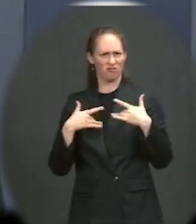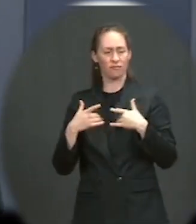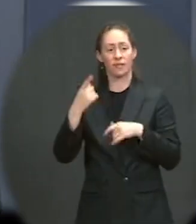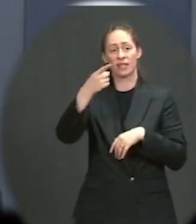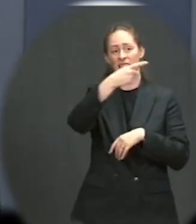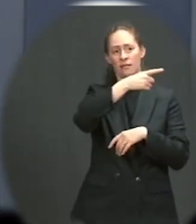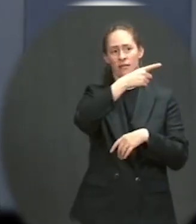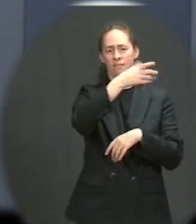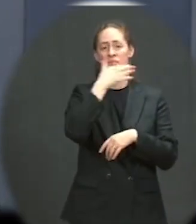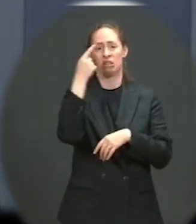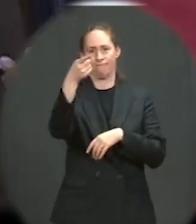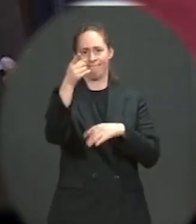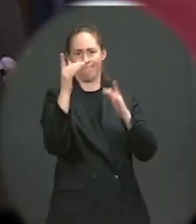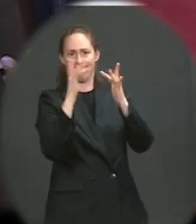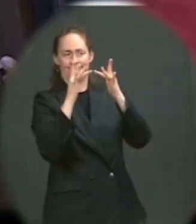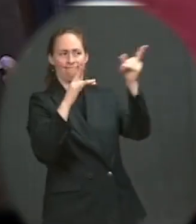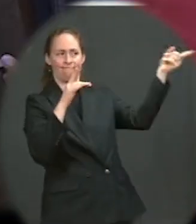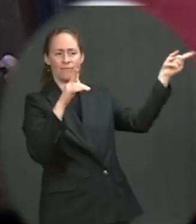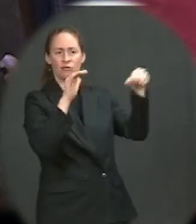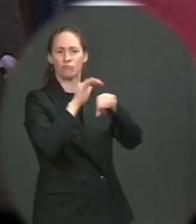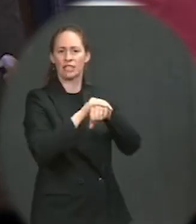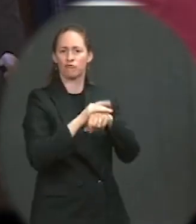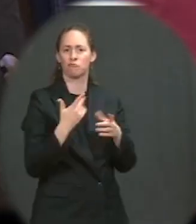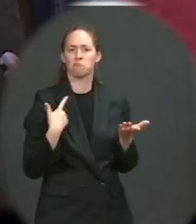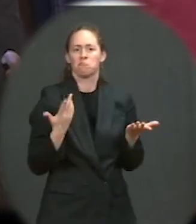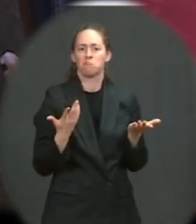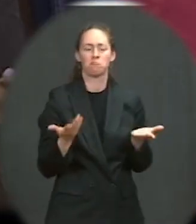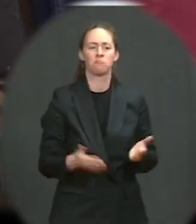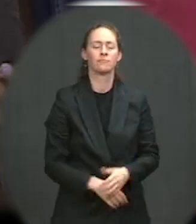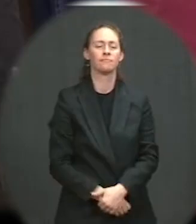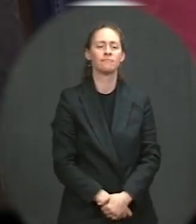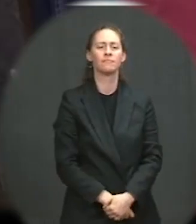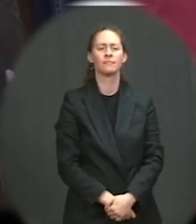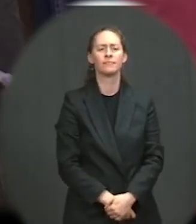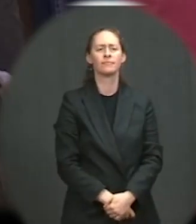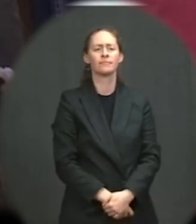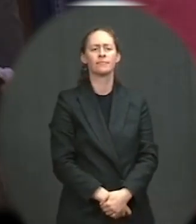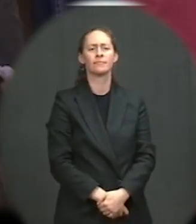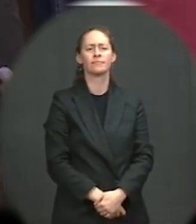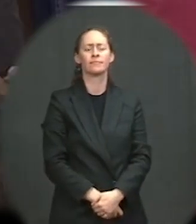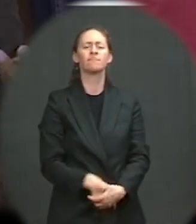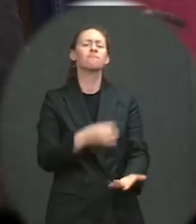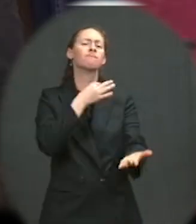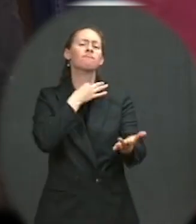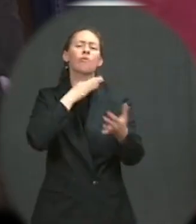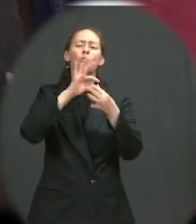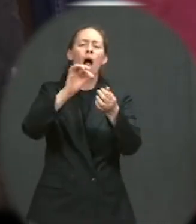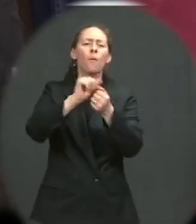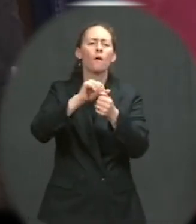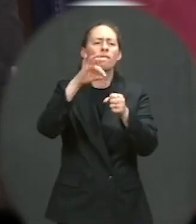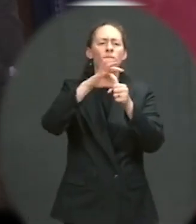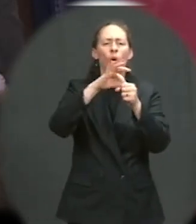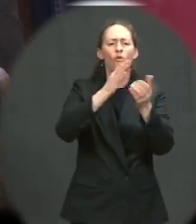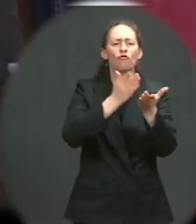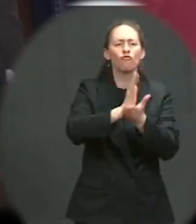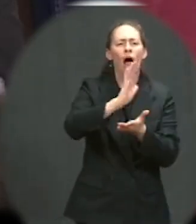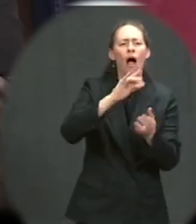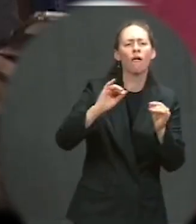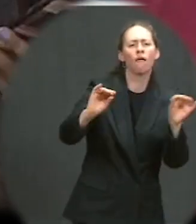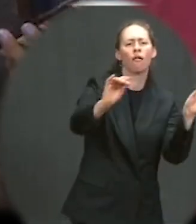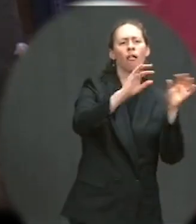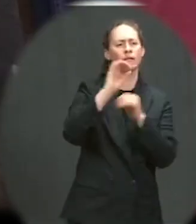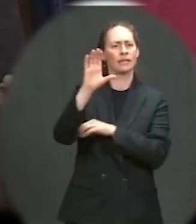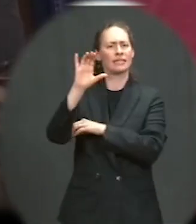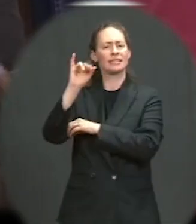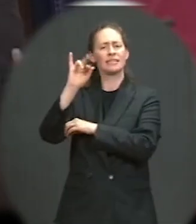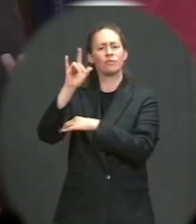on it from here. And one question on voting rights. We've been kind of talking to a lot of voting rights and civil rights activists who are